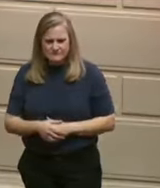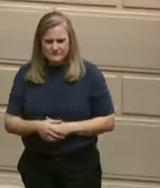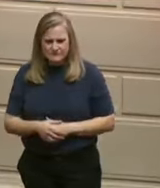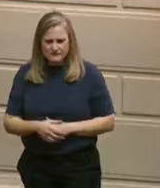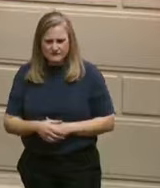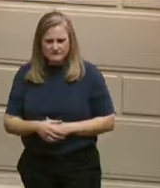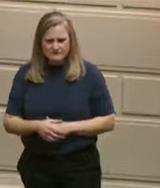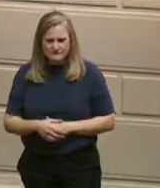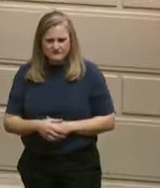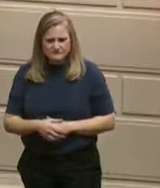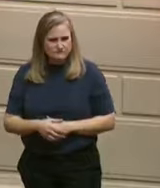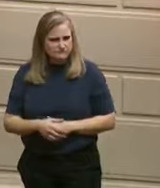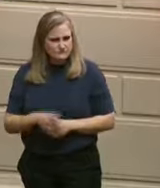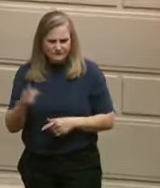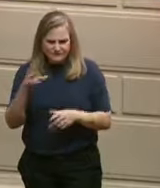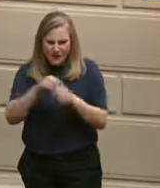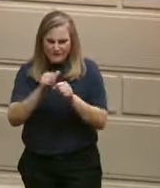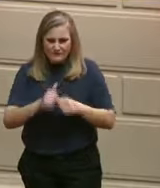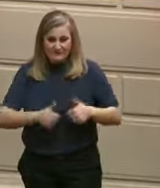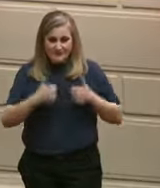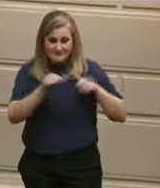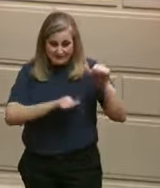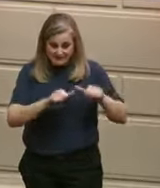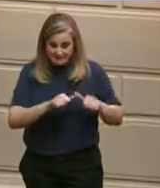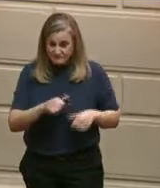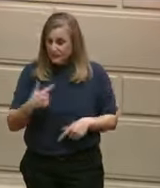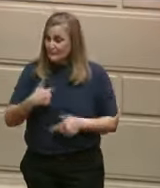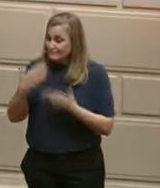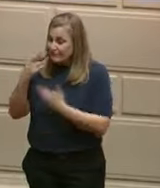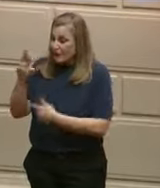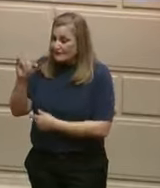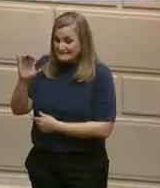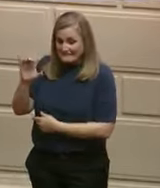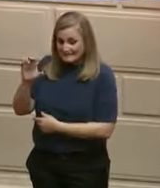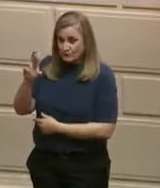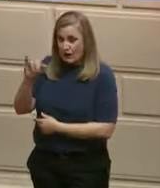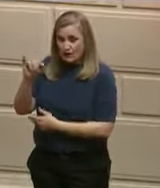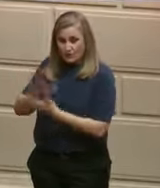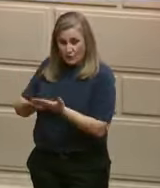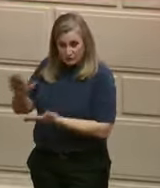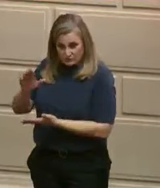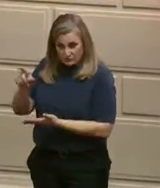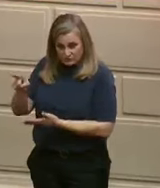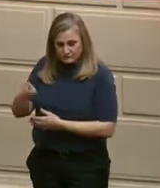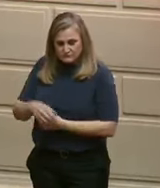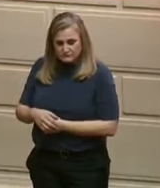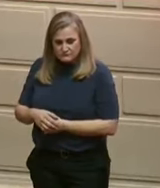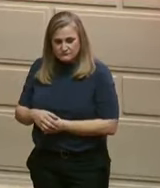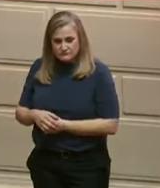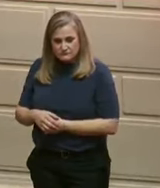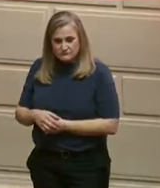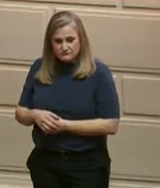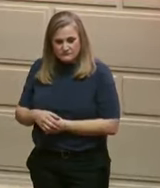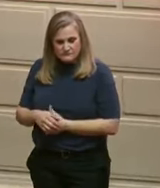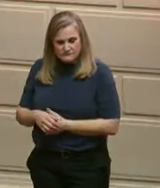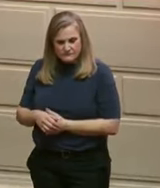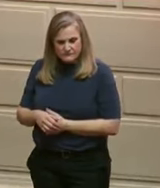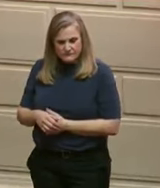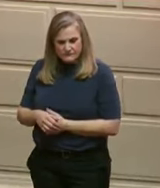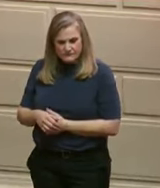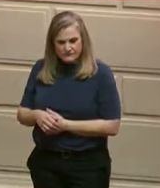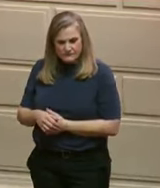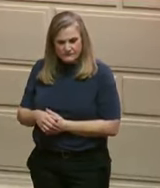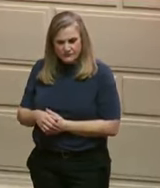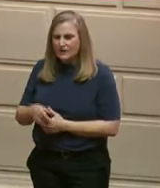teaming up with former Congressman Jim Langevin, we launched the first State Institute of Cybersecurity